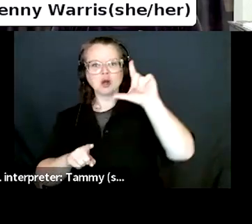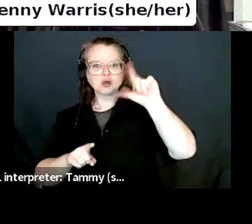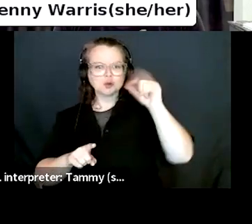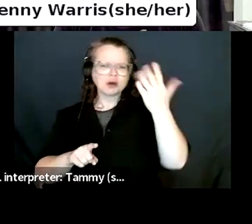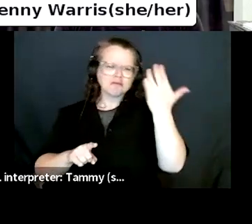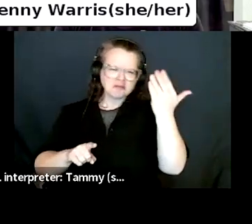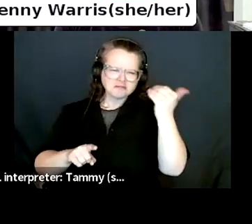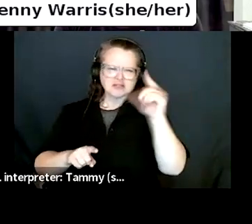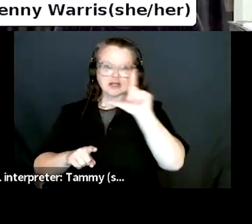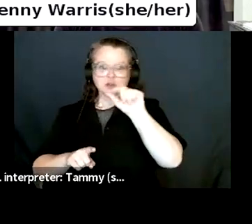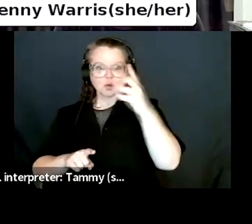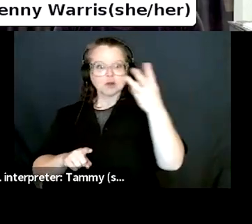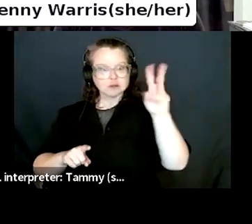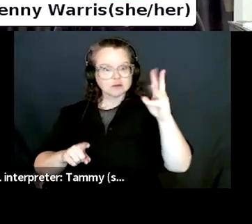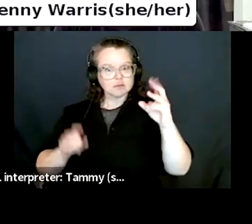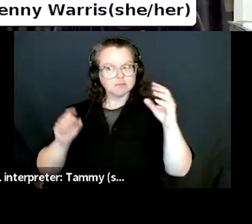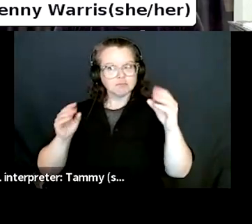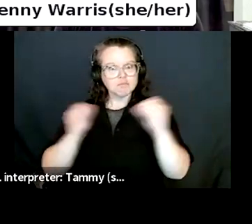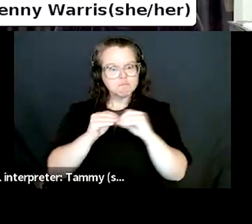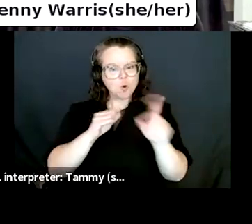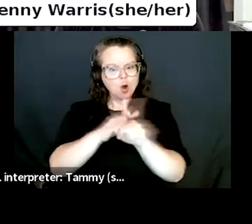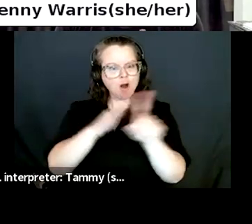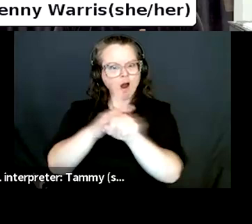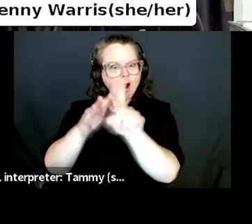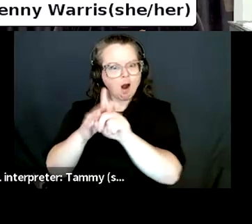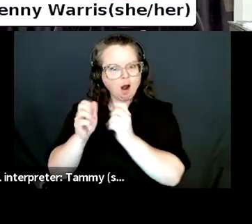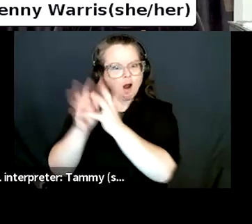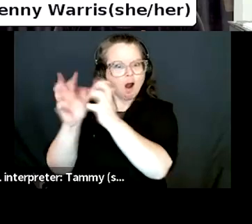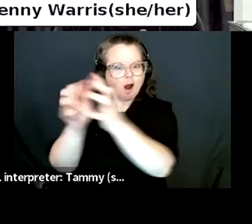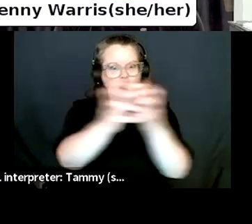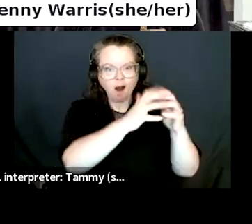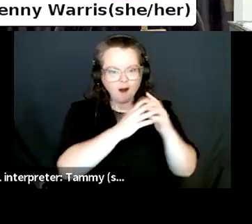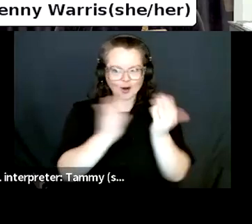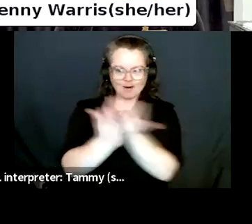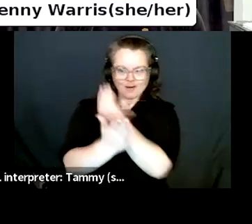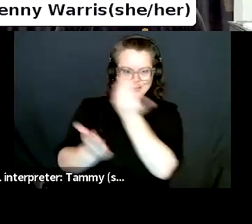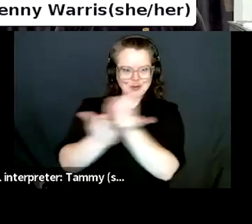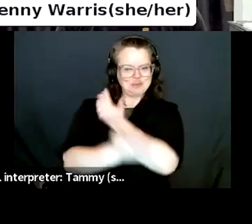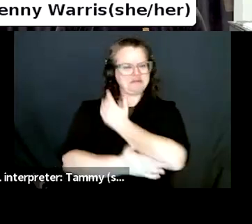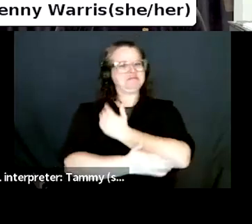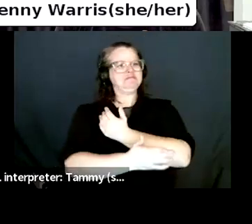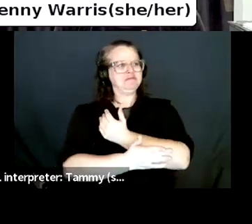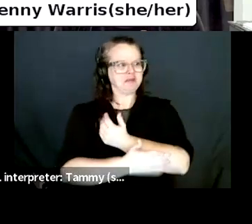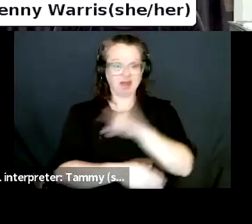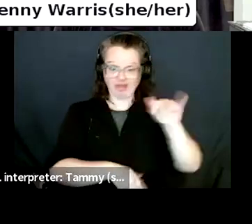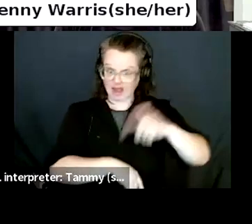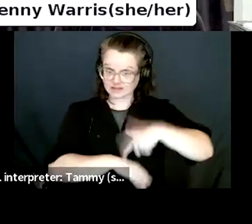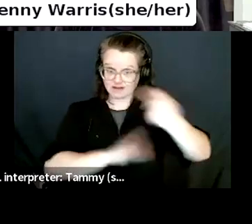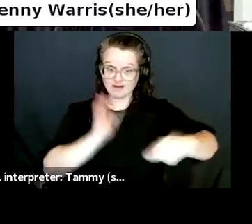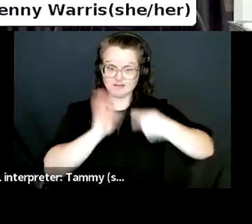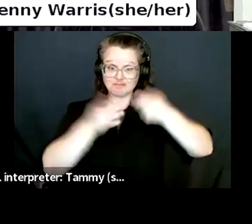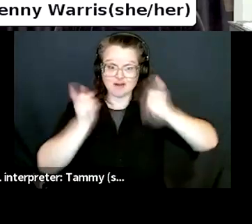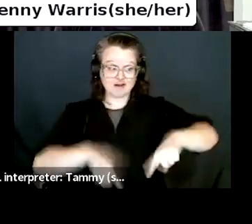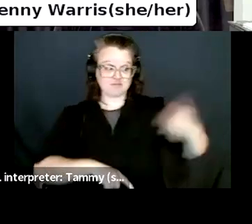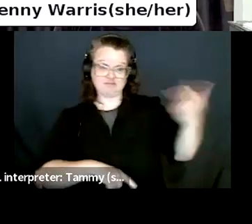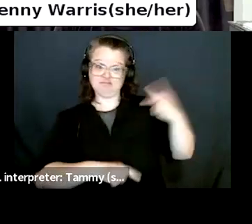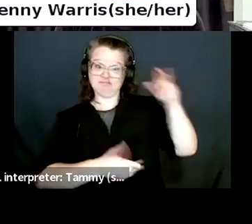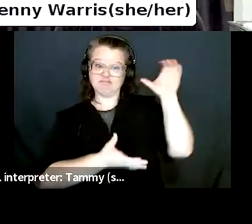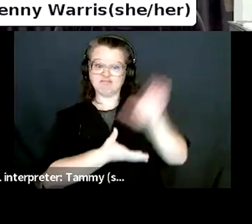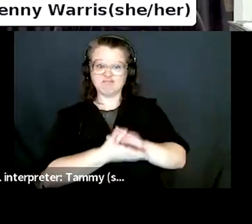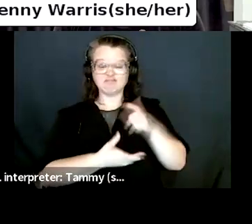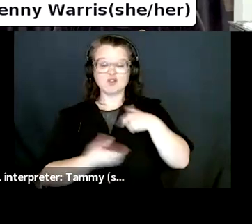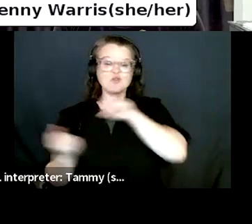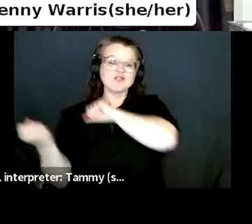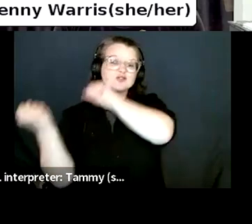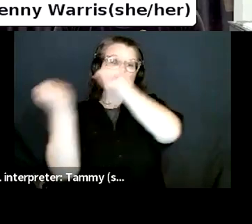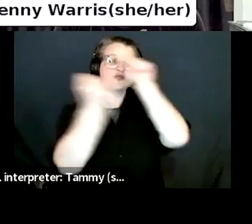the country and stopped a lot of independent bookstores and asked them, like, what would you think of opening a bookstore now? And they all said that we were